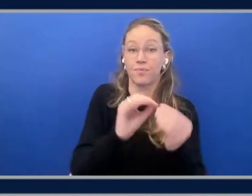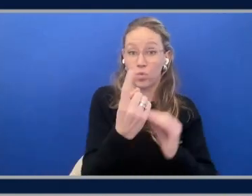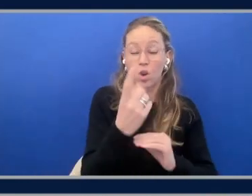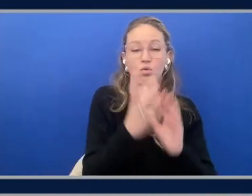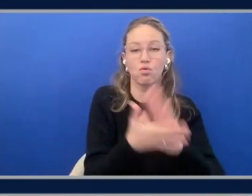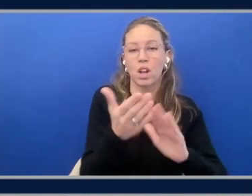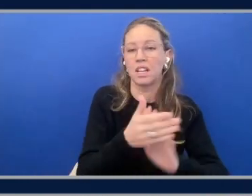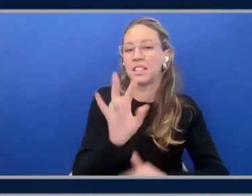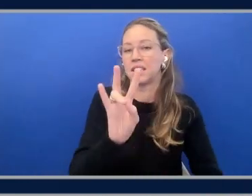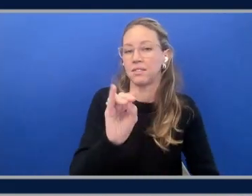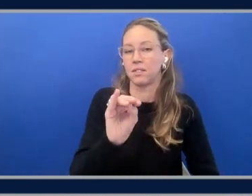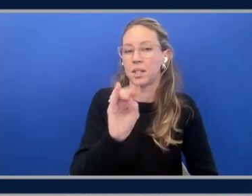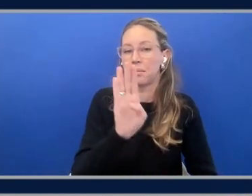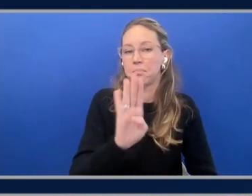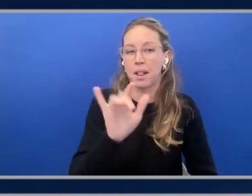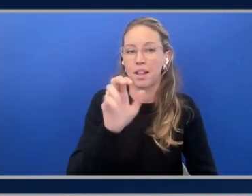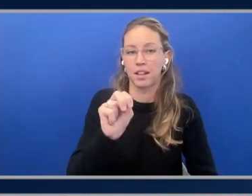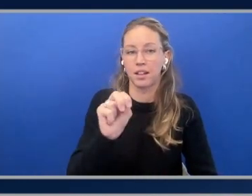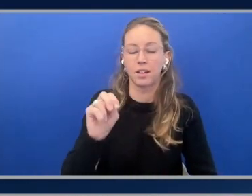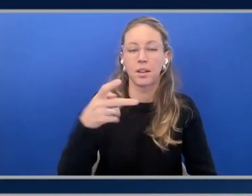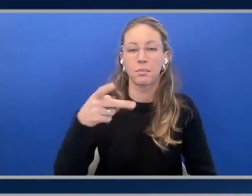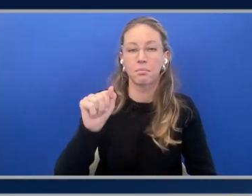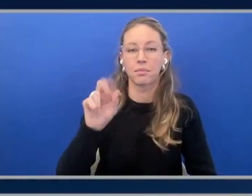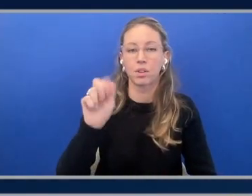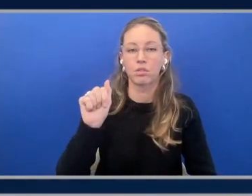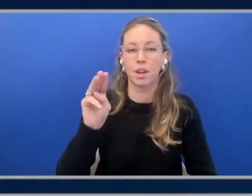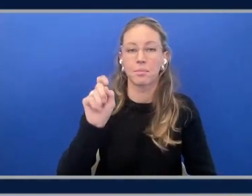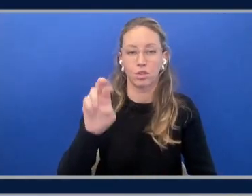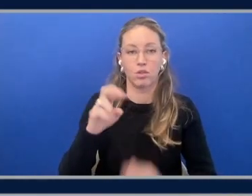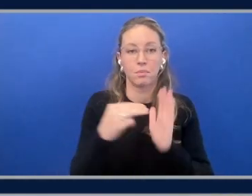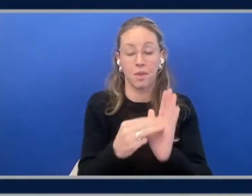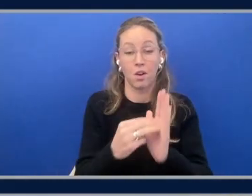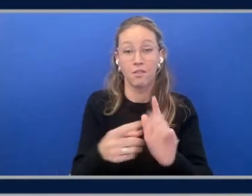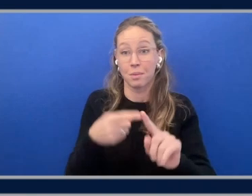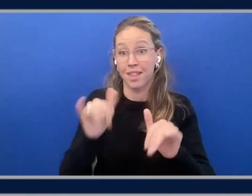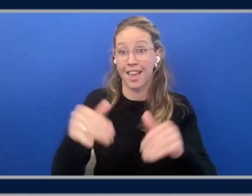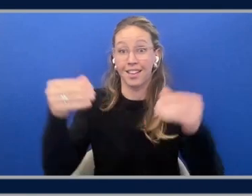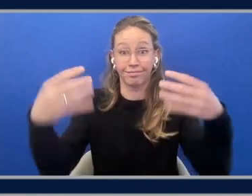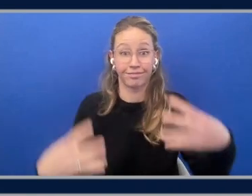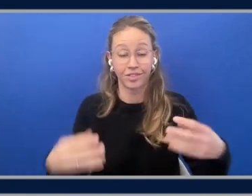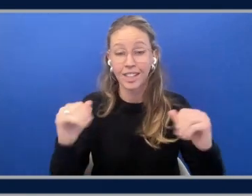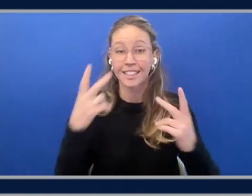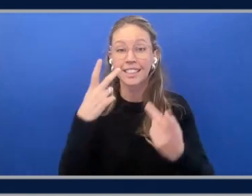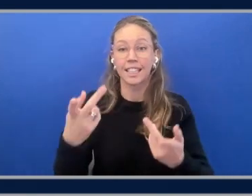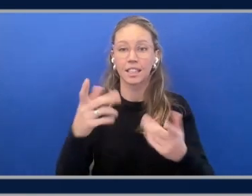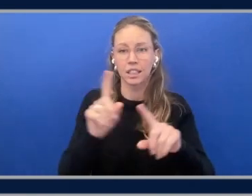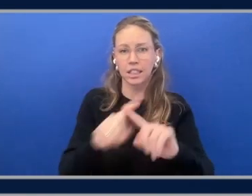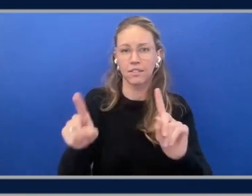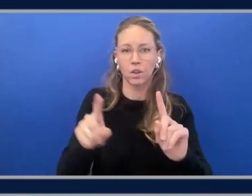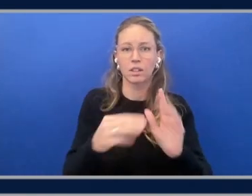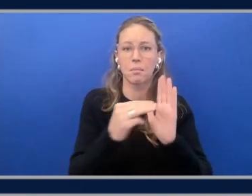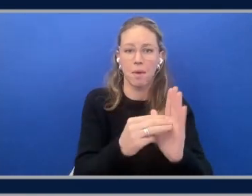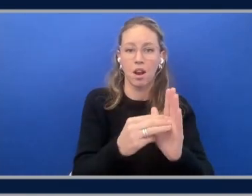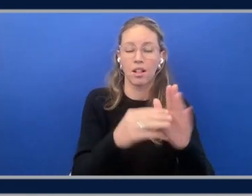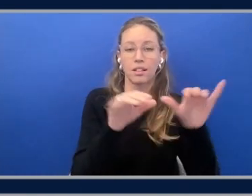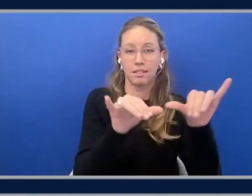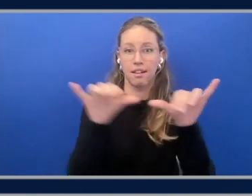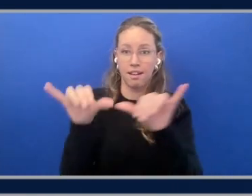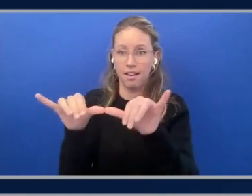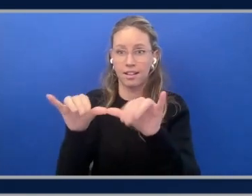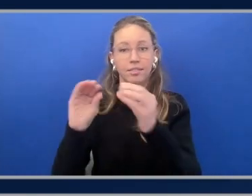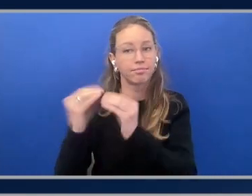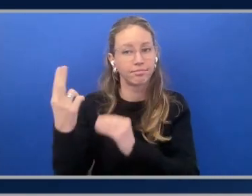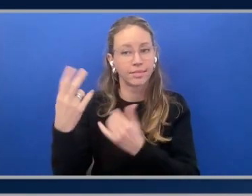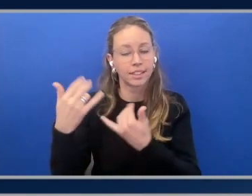a 70-billion-parameter model. And what you can hopefully see from the demo here is that despite the difference in model size, Tranium 2 is still